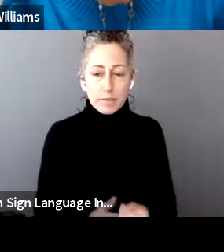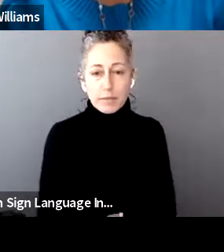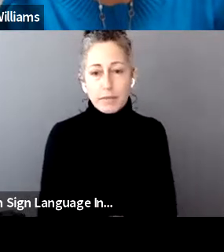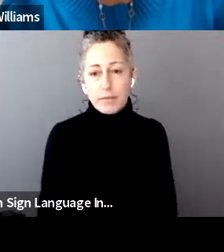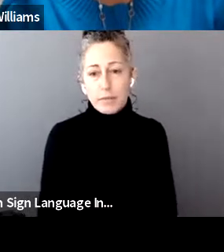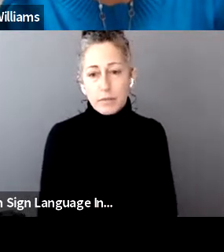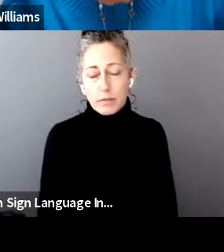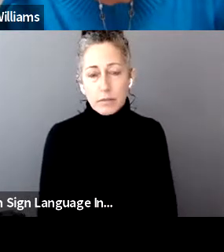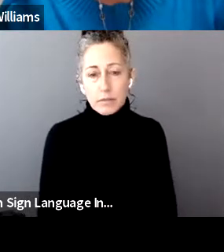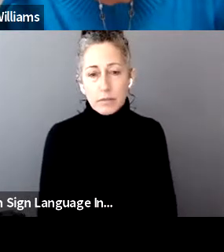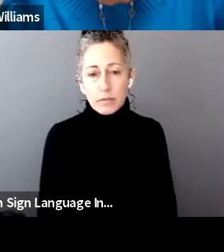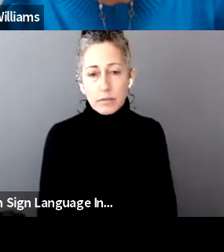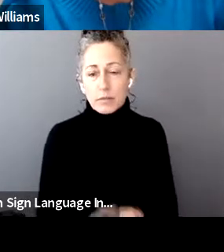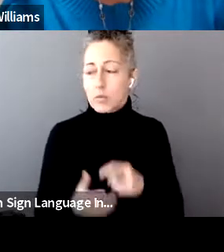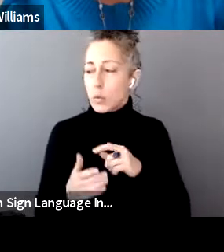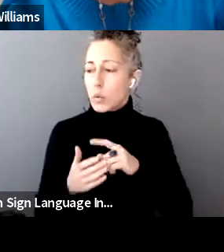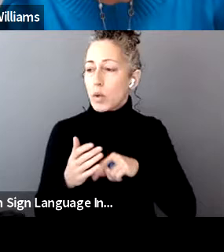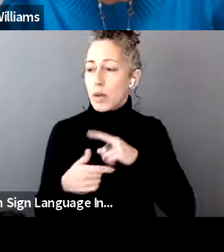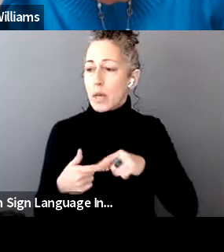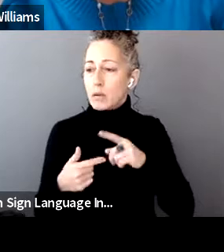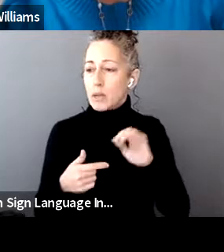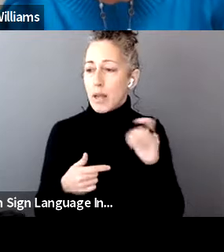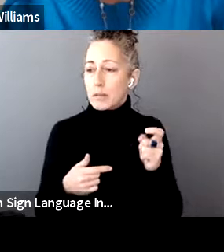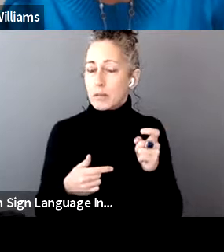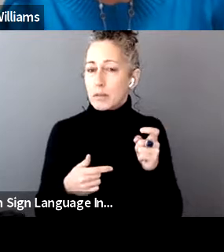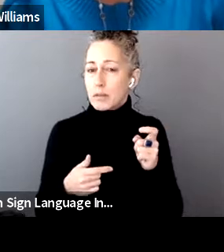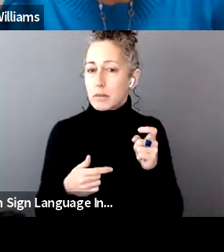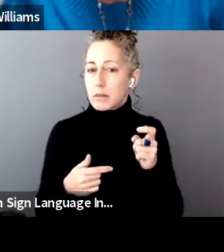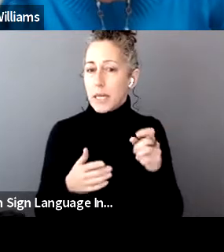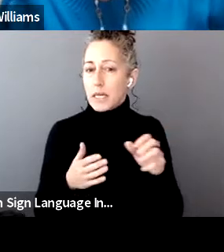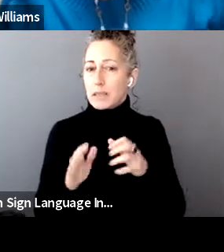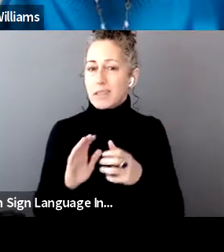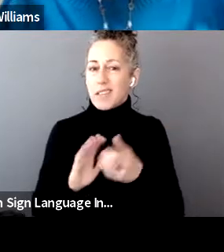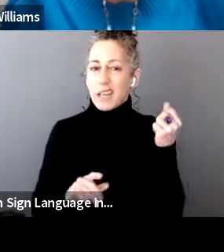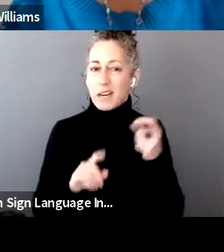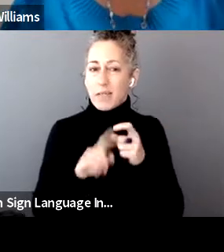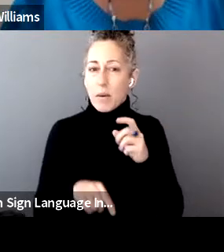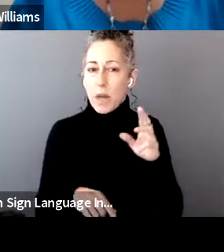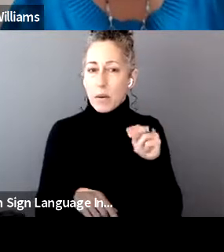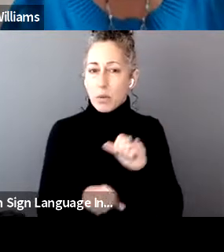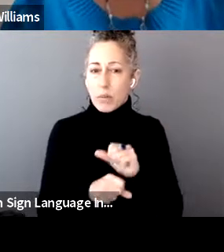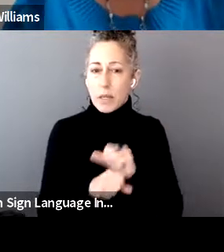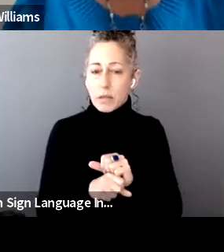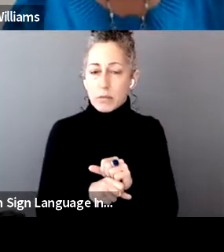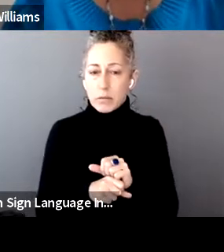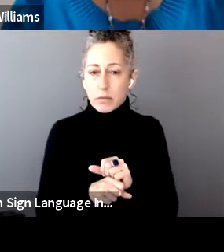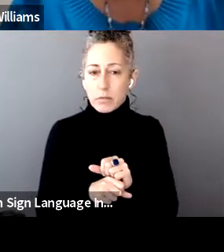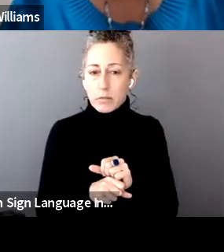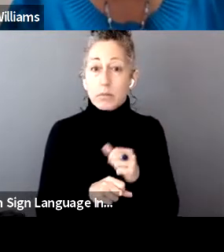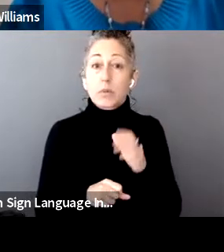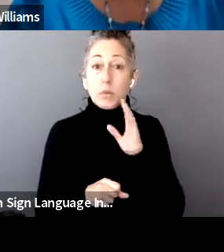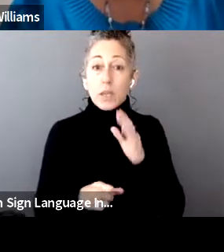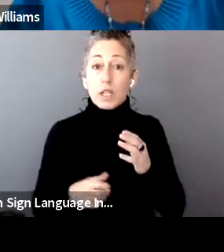about taxes being taken out of unemployment? Will residents have to pay taxes on that?